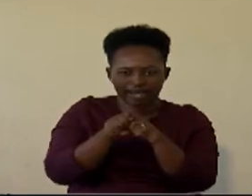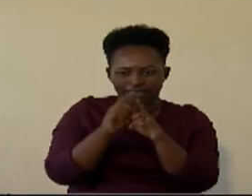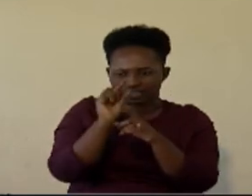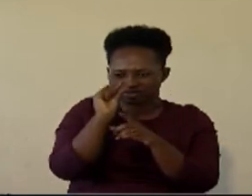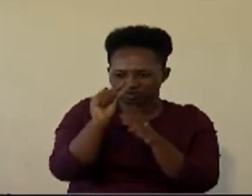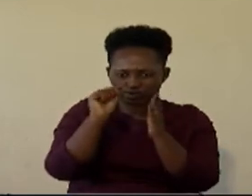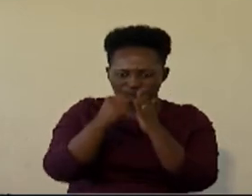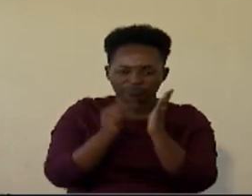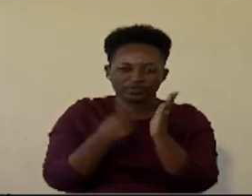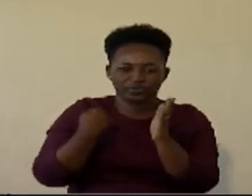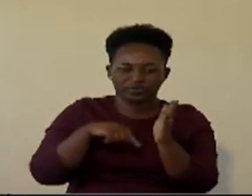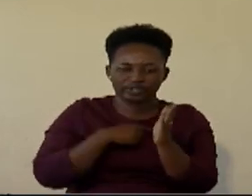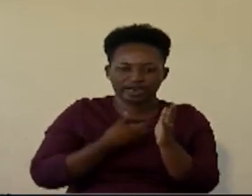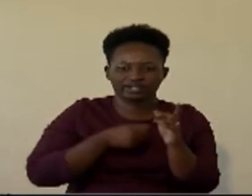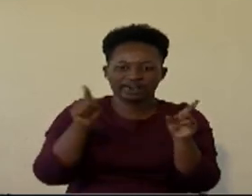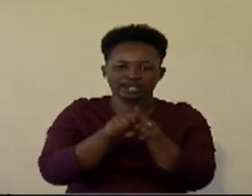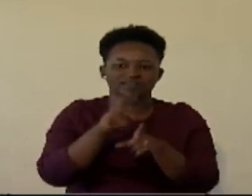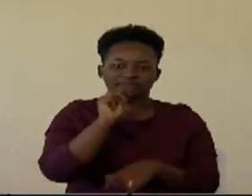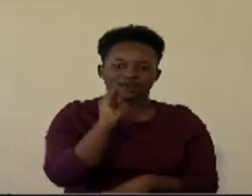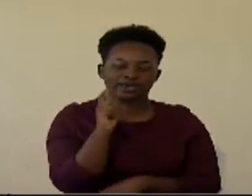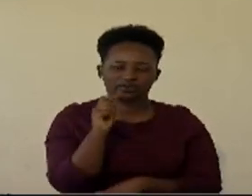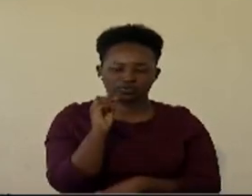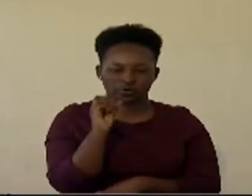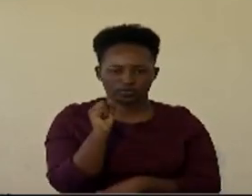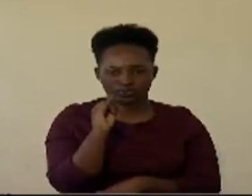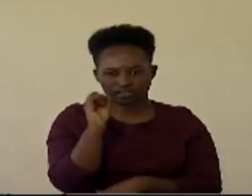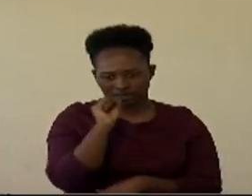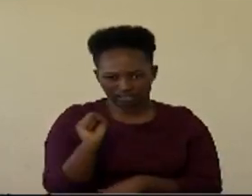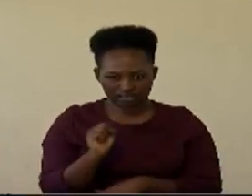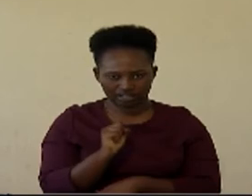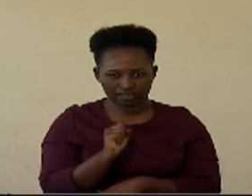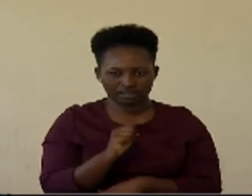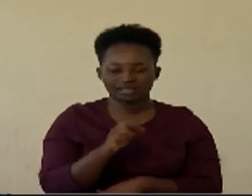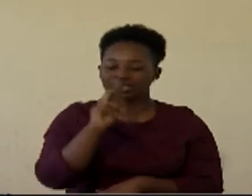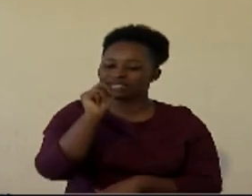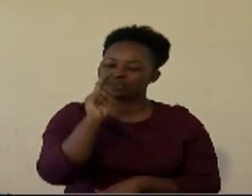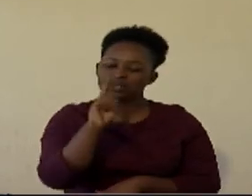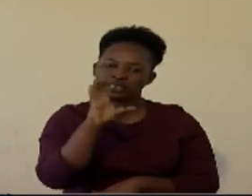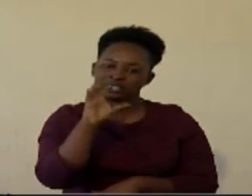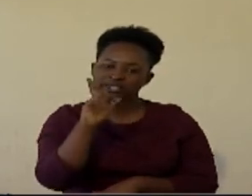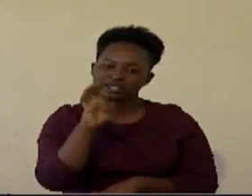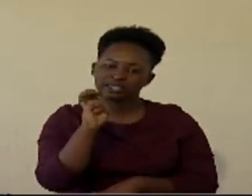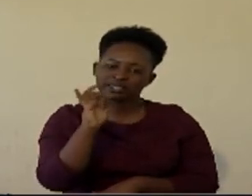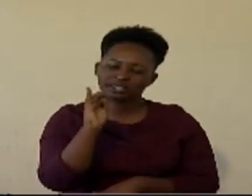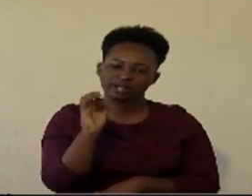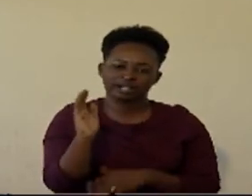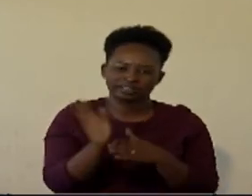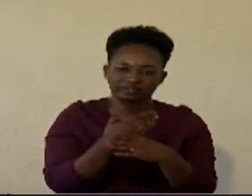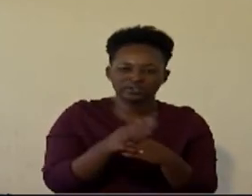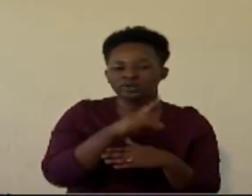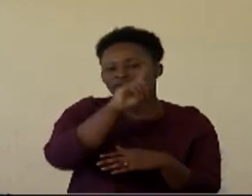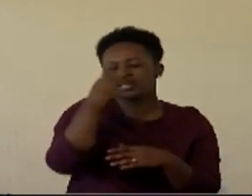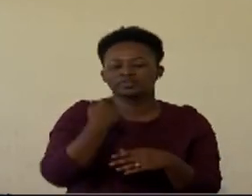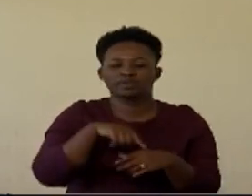that we had as mitosis, mitotic division, nuclear division. So are we able to tell